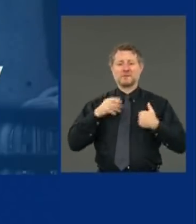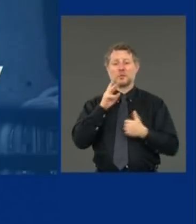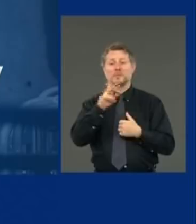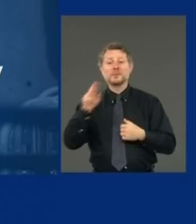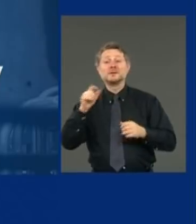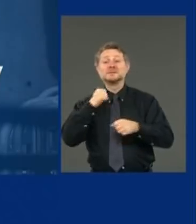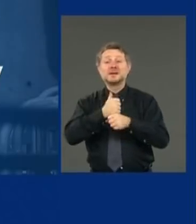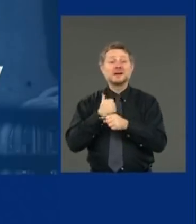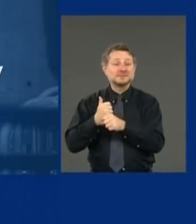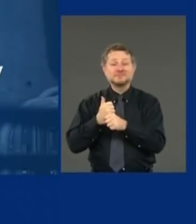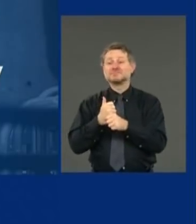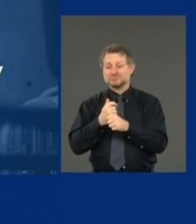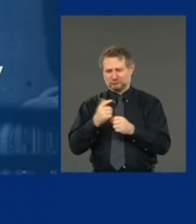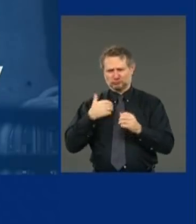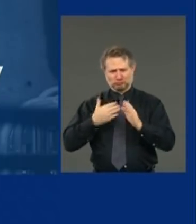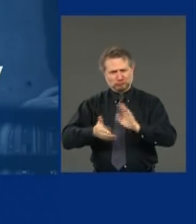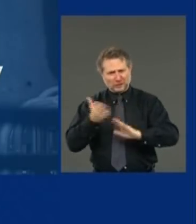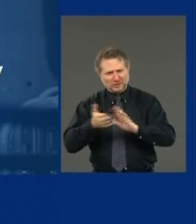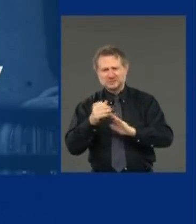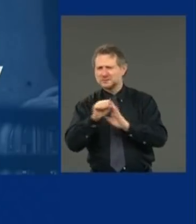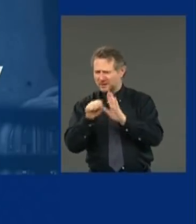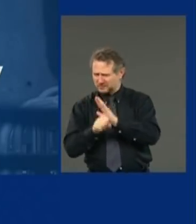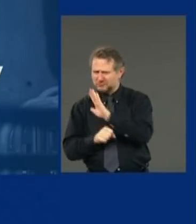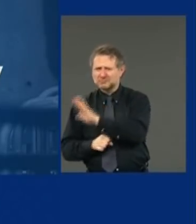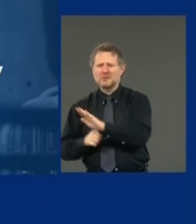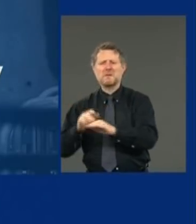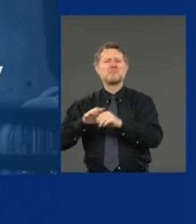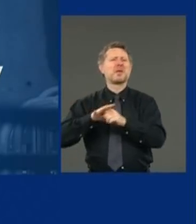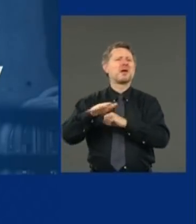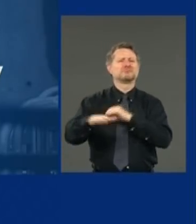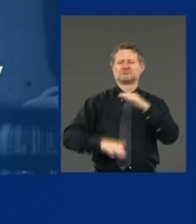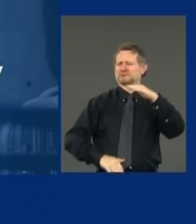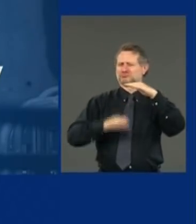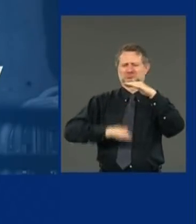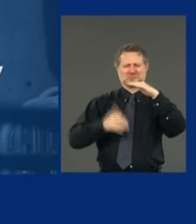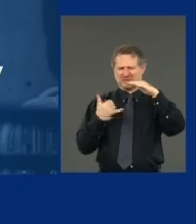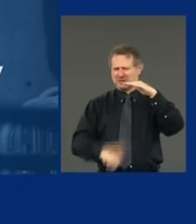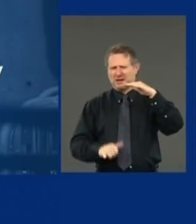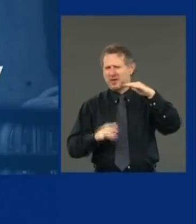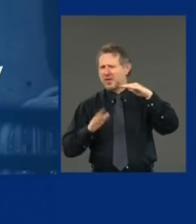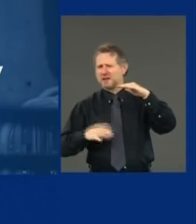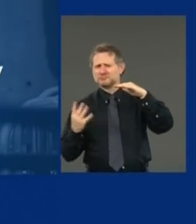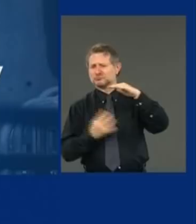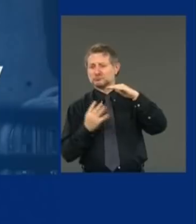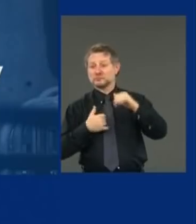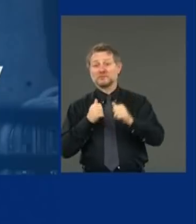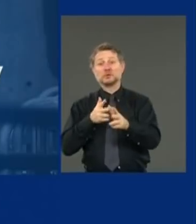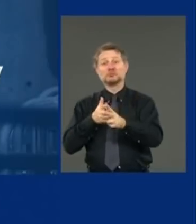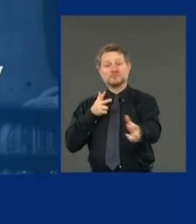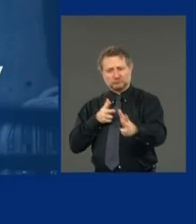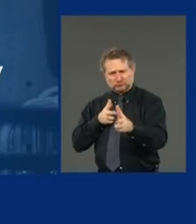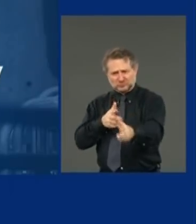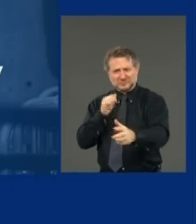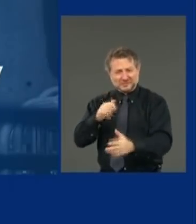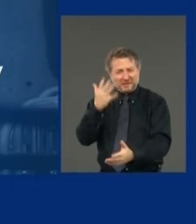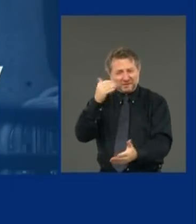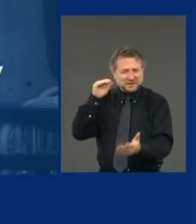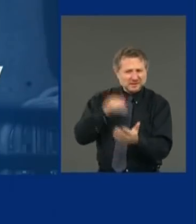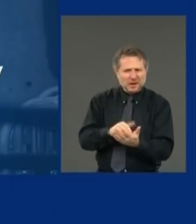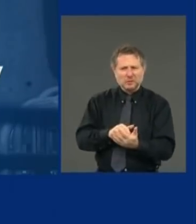capacity than we're now performing tests. We have some drive-ins where we can do 15,000 tests. We're only doing 5,000 per day.